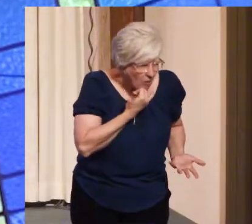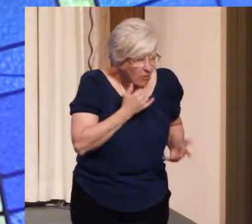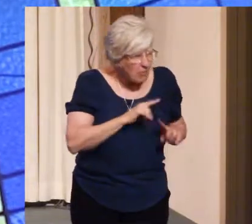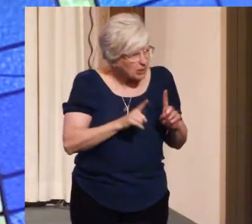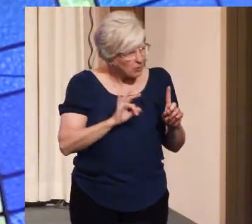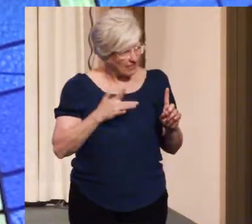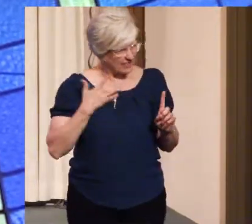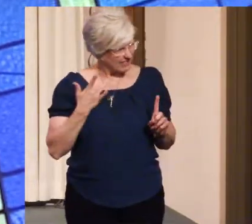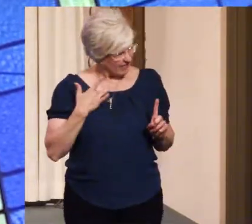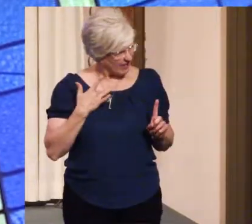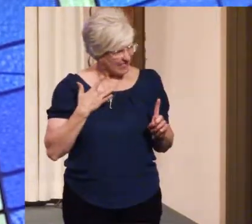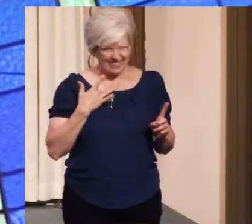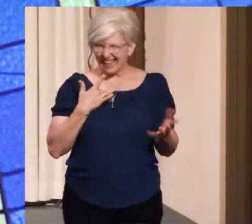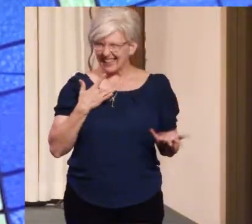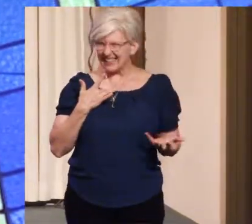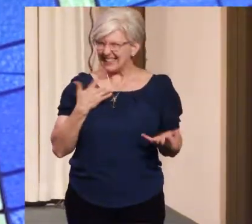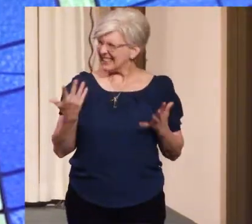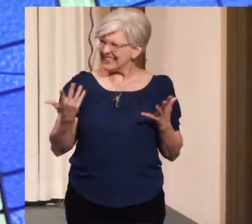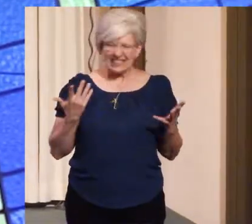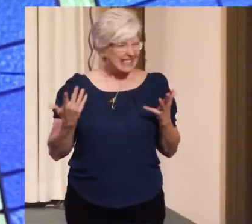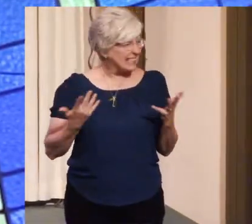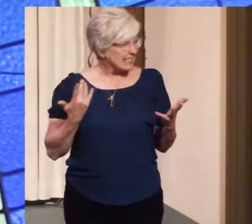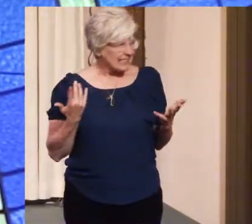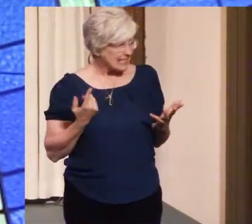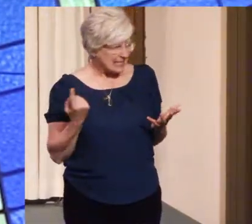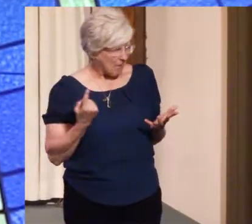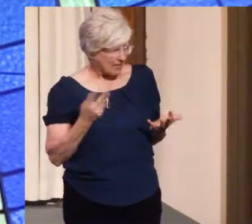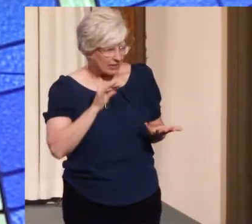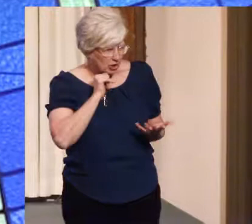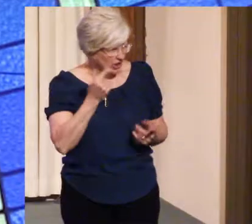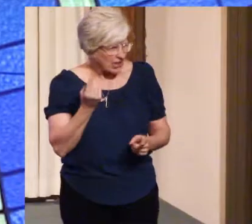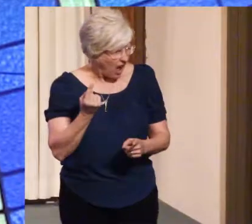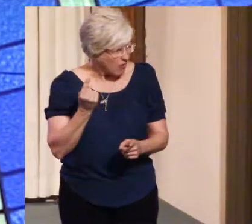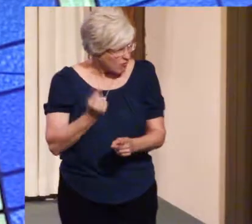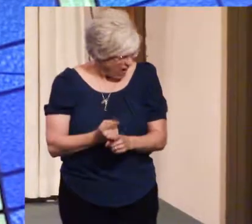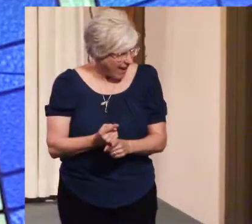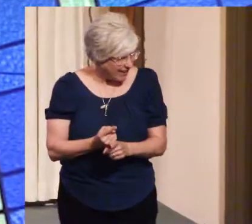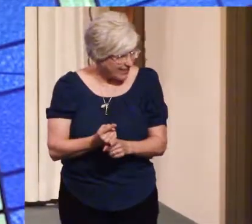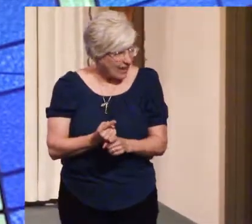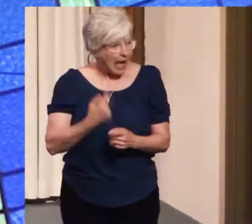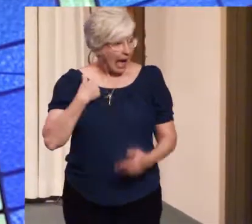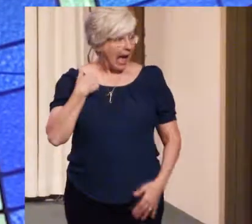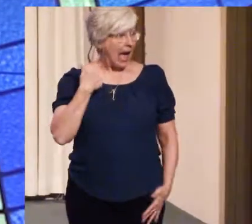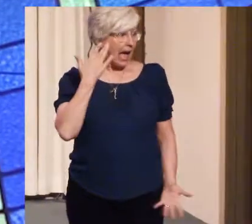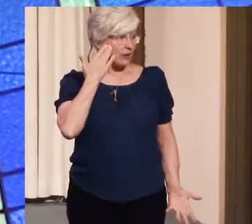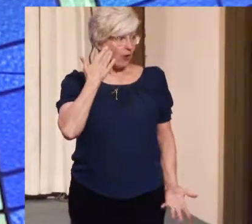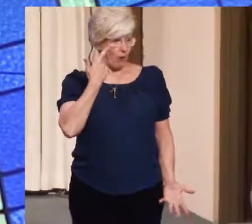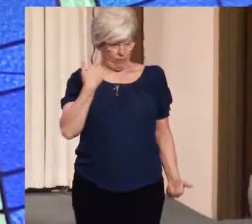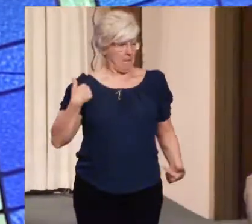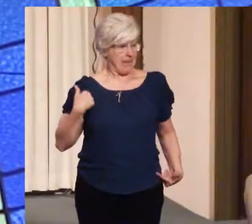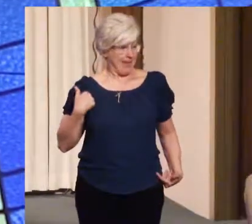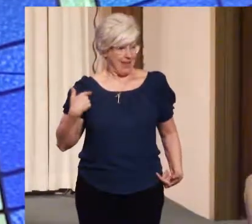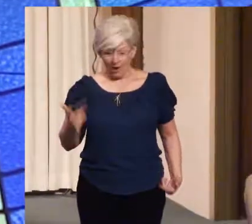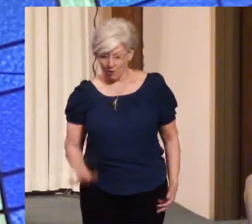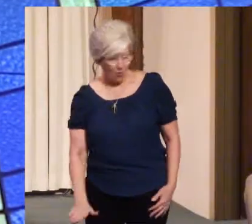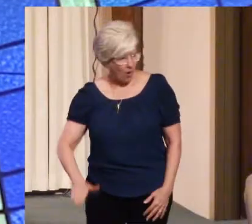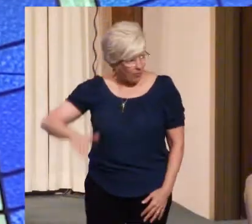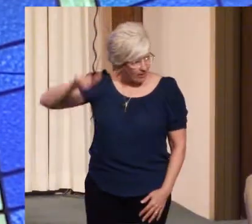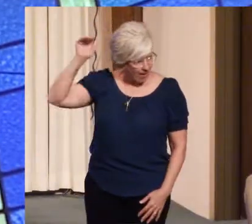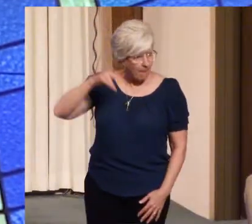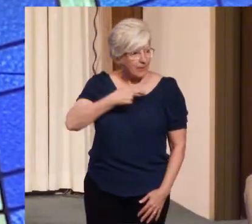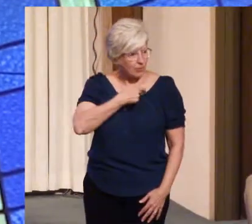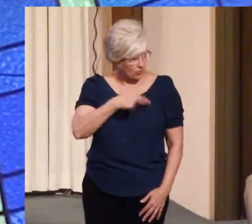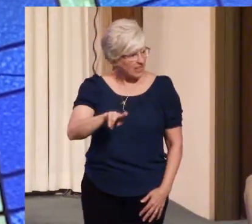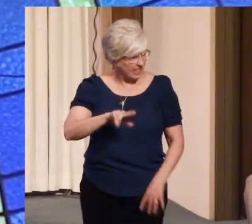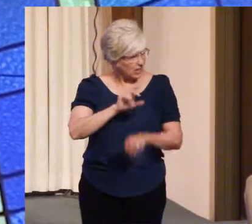something just wasn't right. I know for me, growing up in the religious tradition I grew up